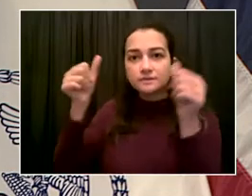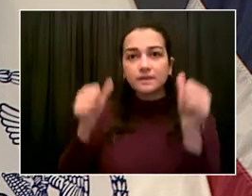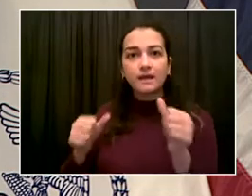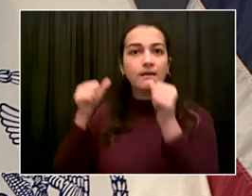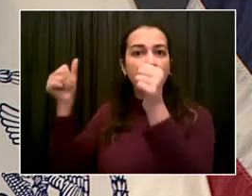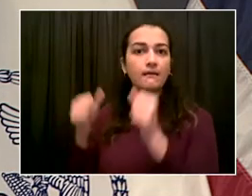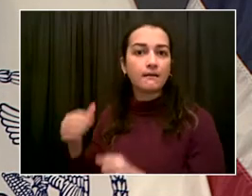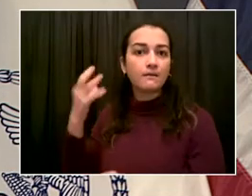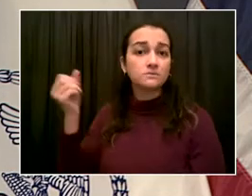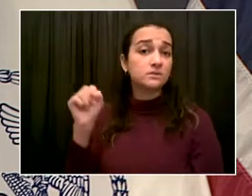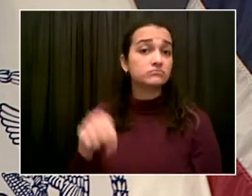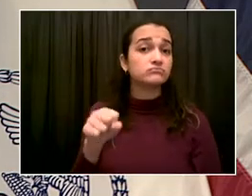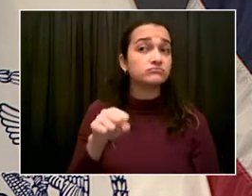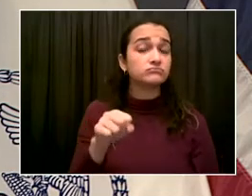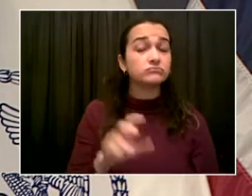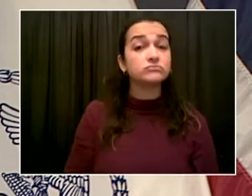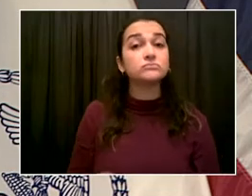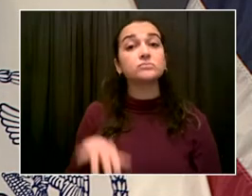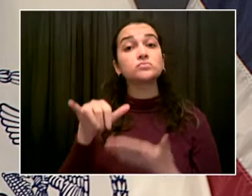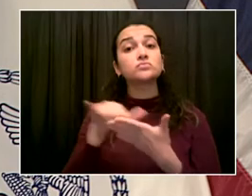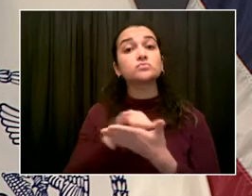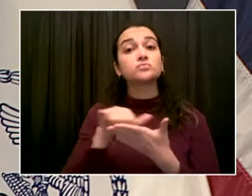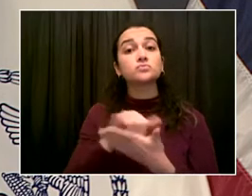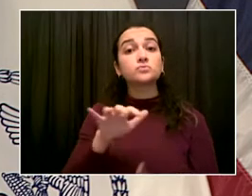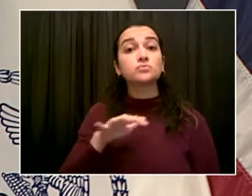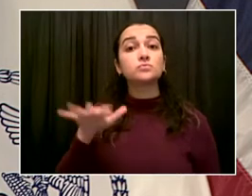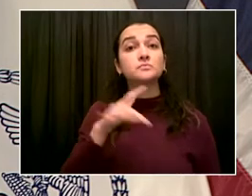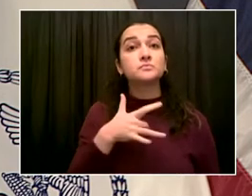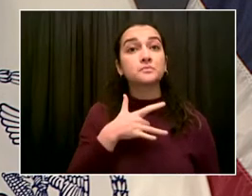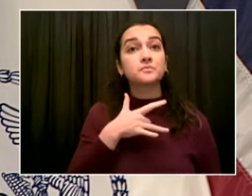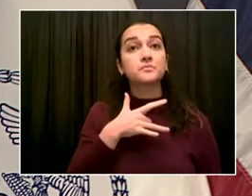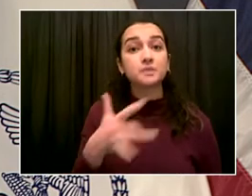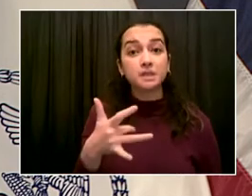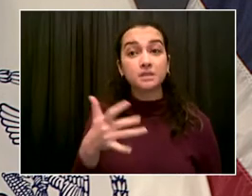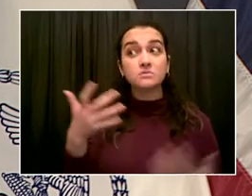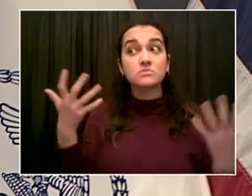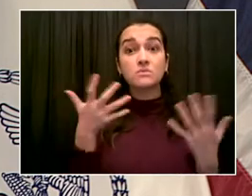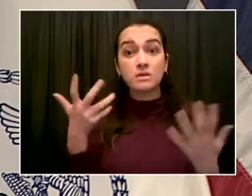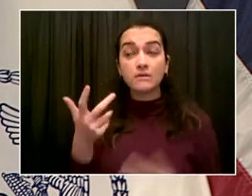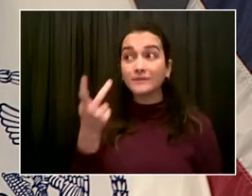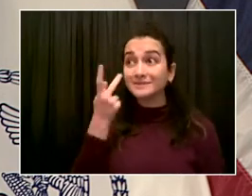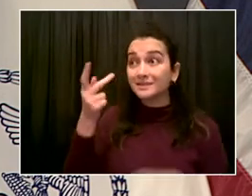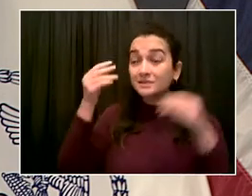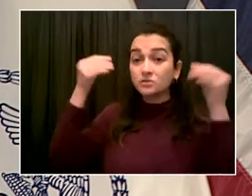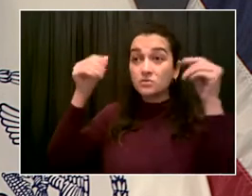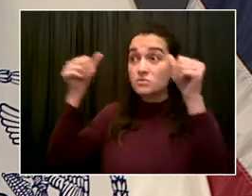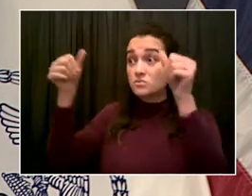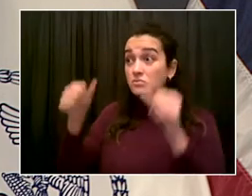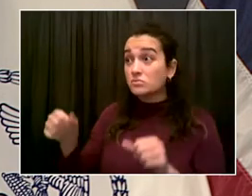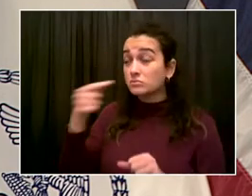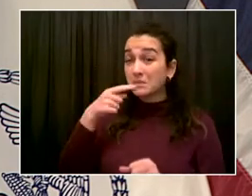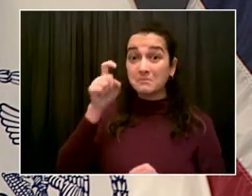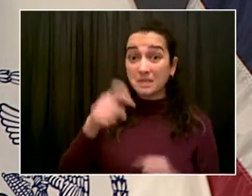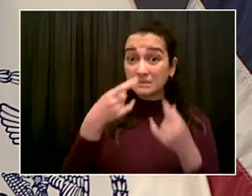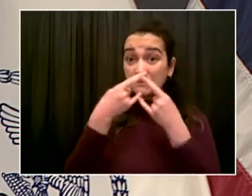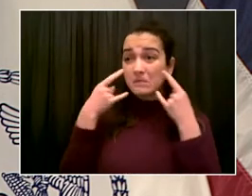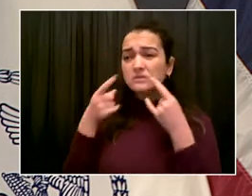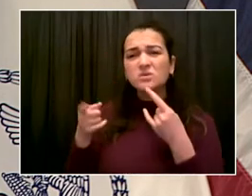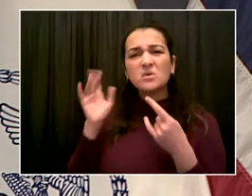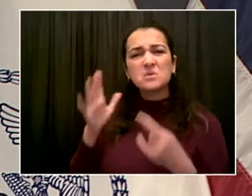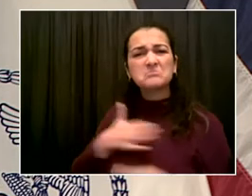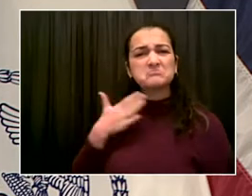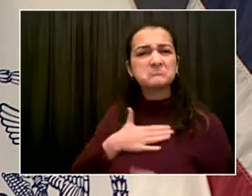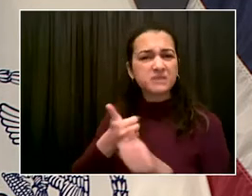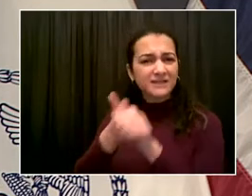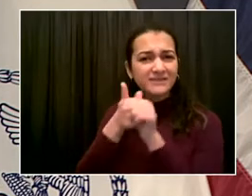mandate in effect for mass transit, for hospitals and healthcare settings, for schools. So a lot of